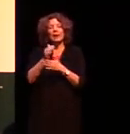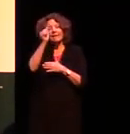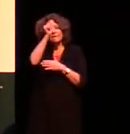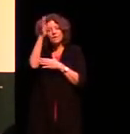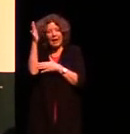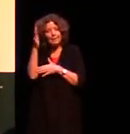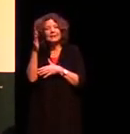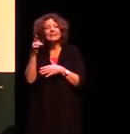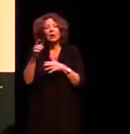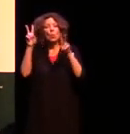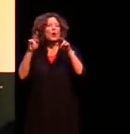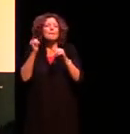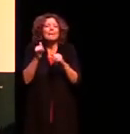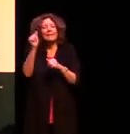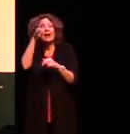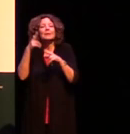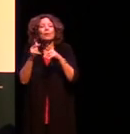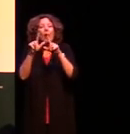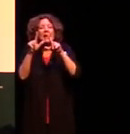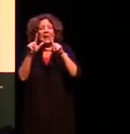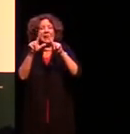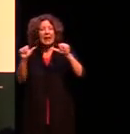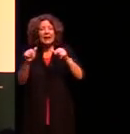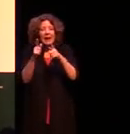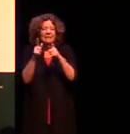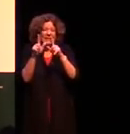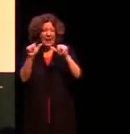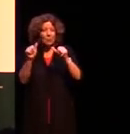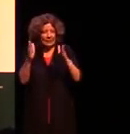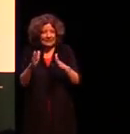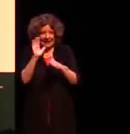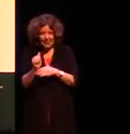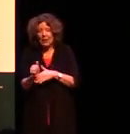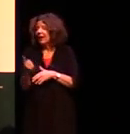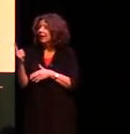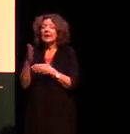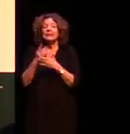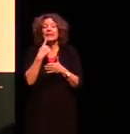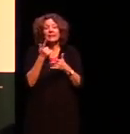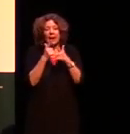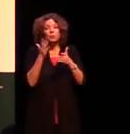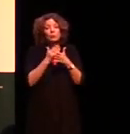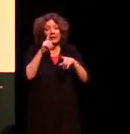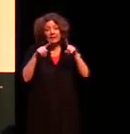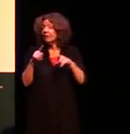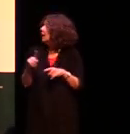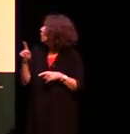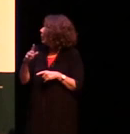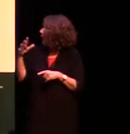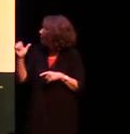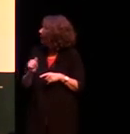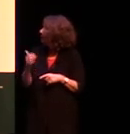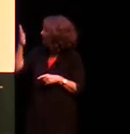famous amongst linguists from Roman Jakobsen who says that languages differ essentially in what they must